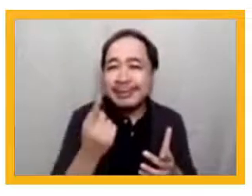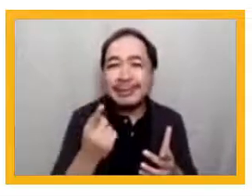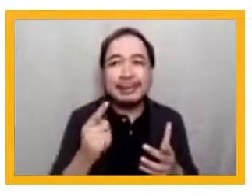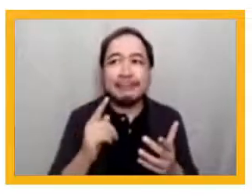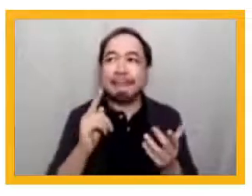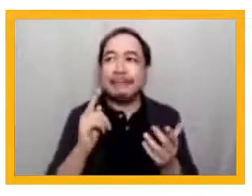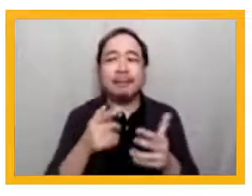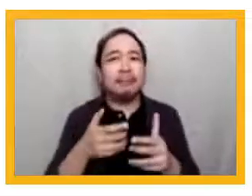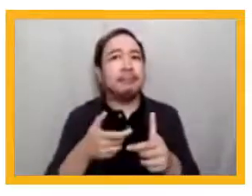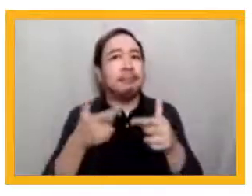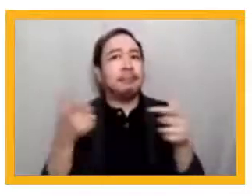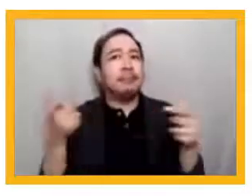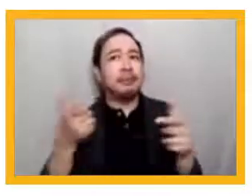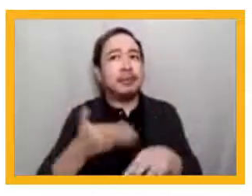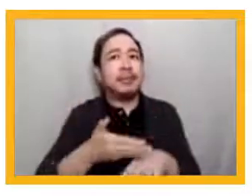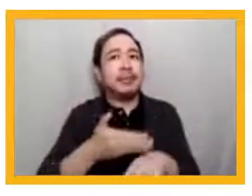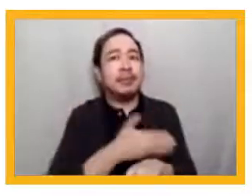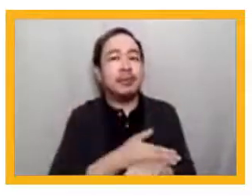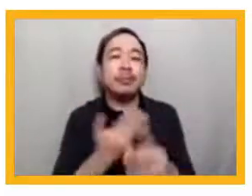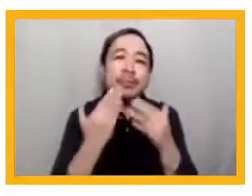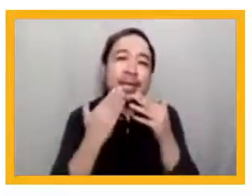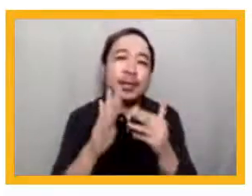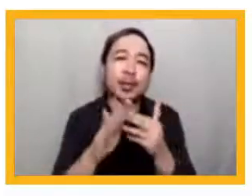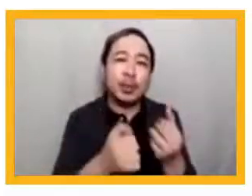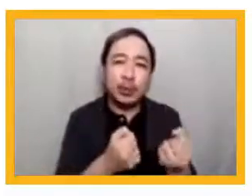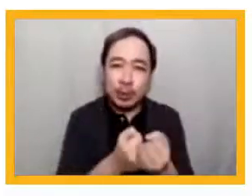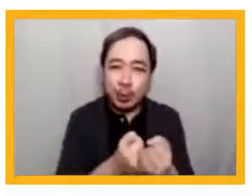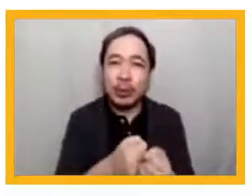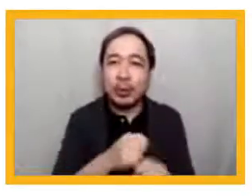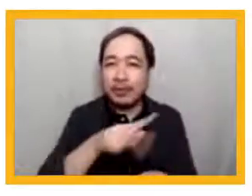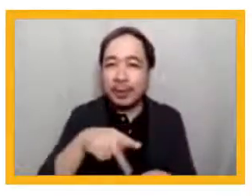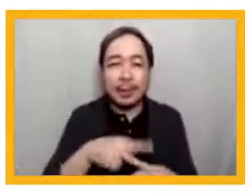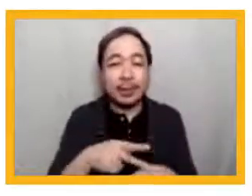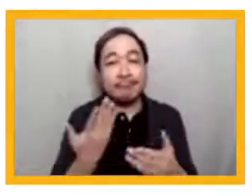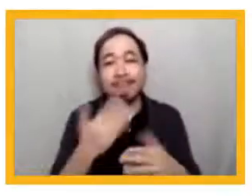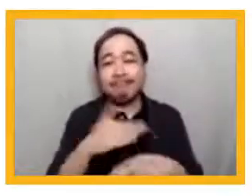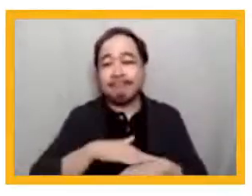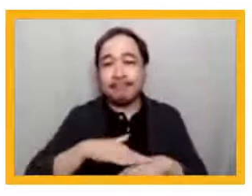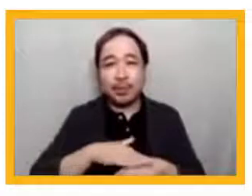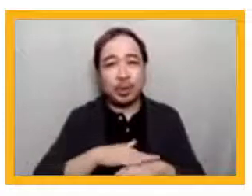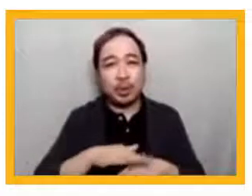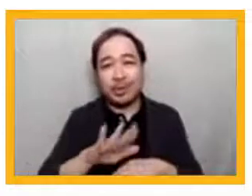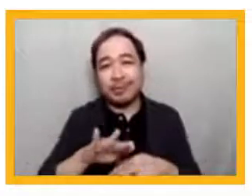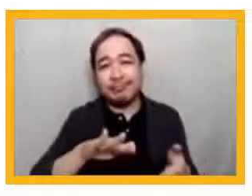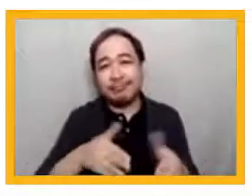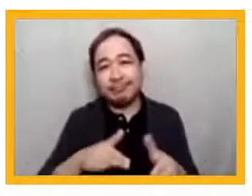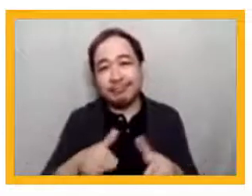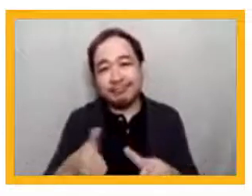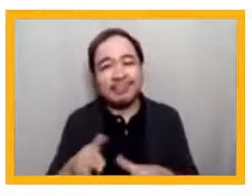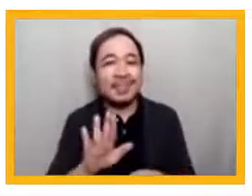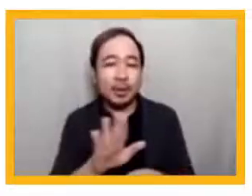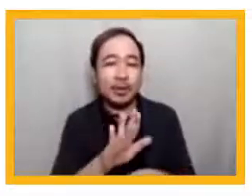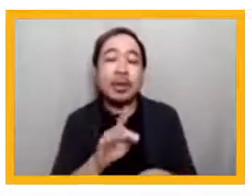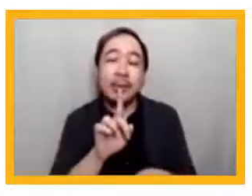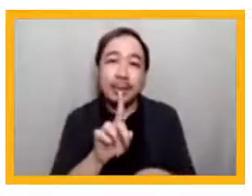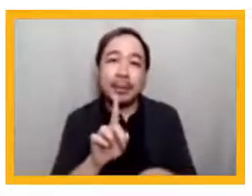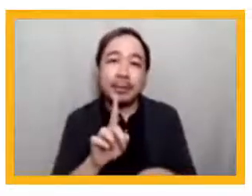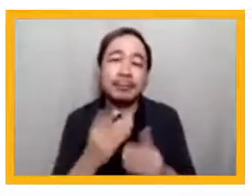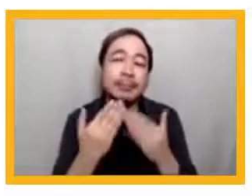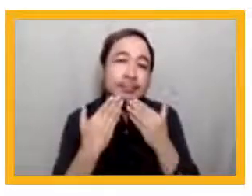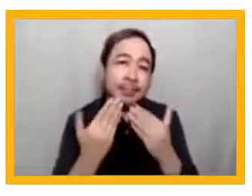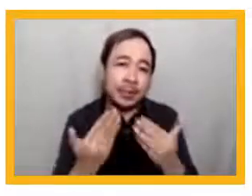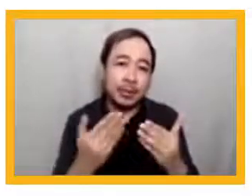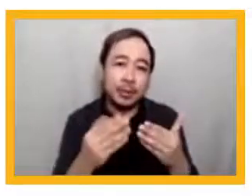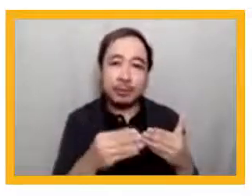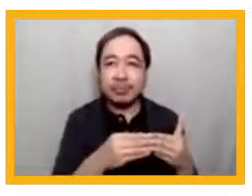you for all you to for us, for the country. And again, sorry also for the losses that you guys had to go through. But thank you for bringing us this hope